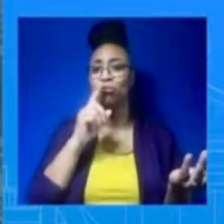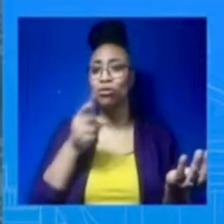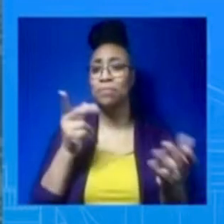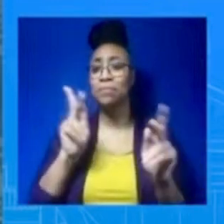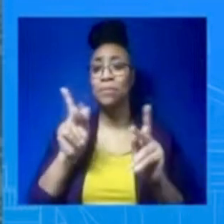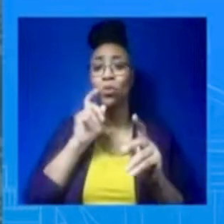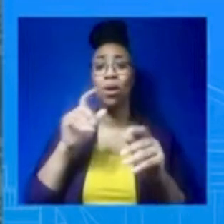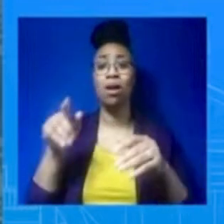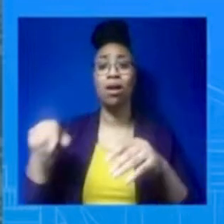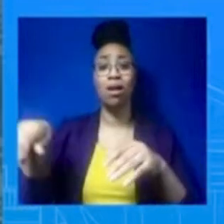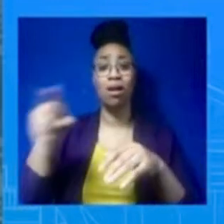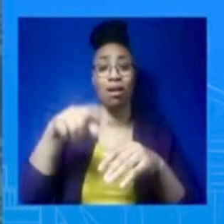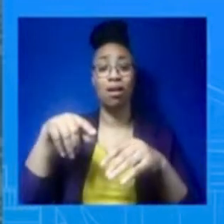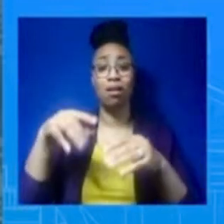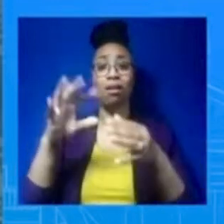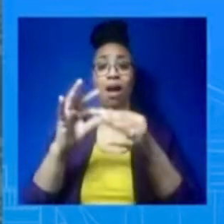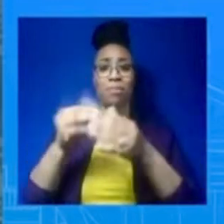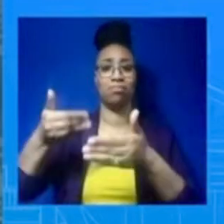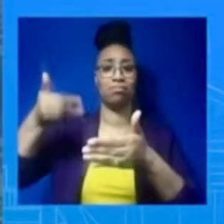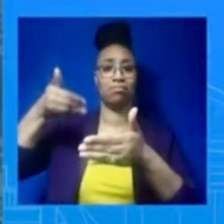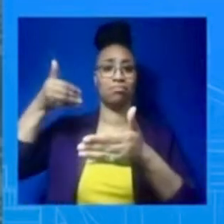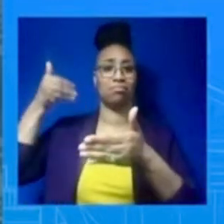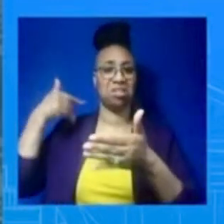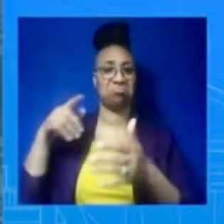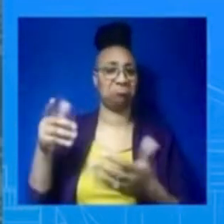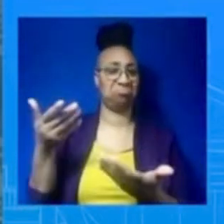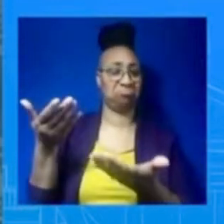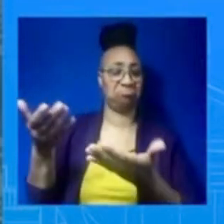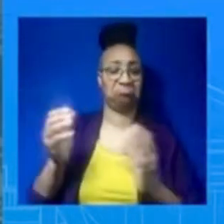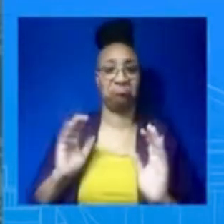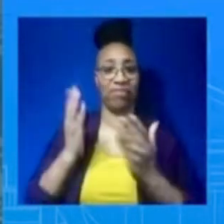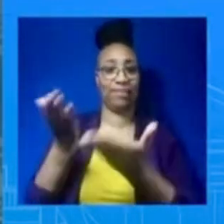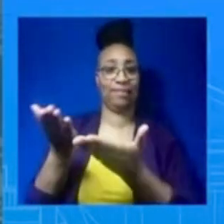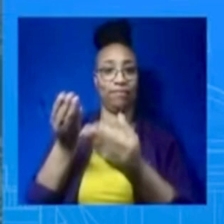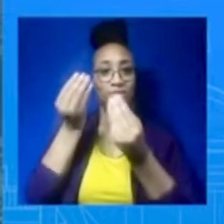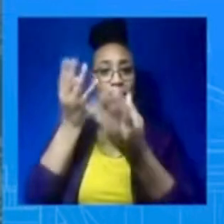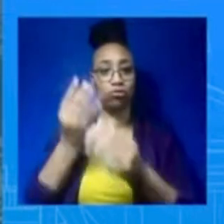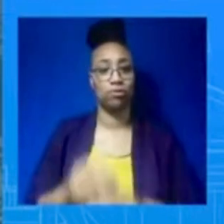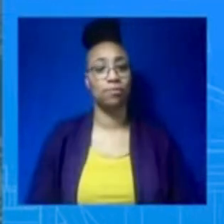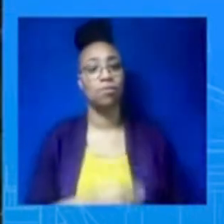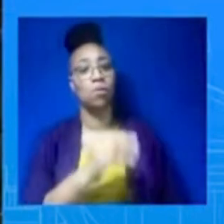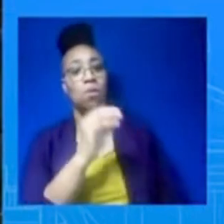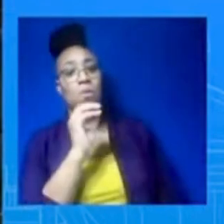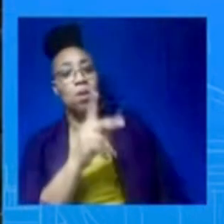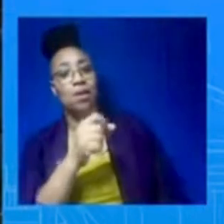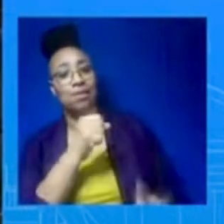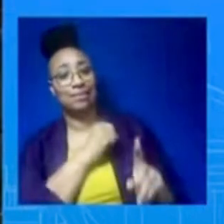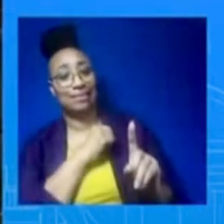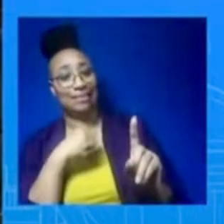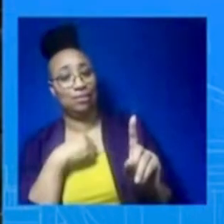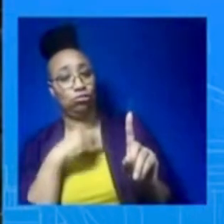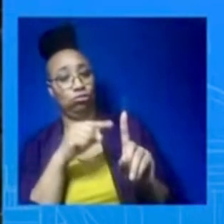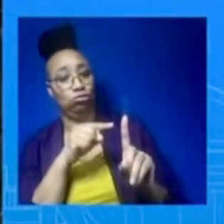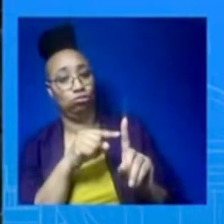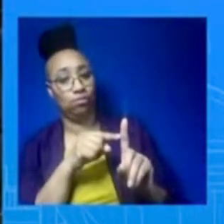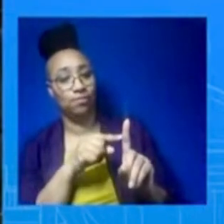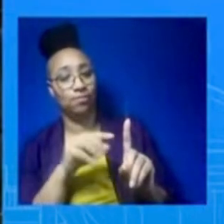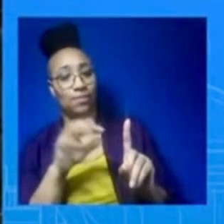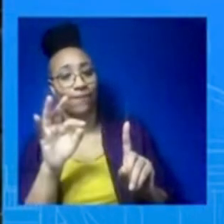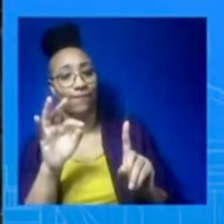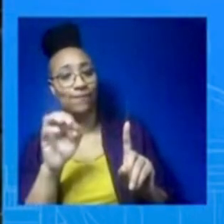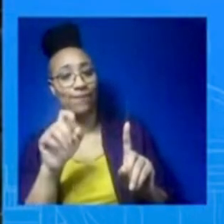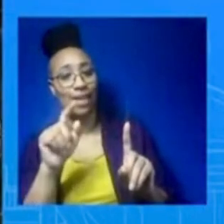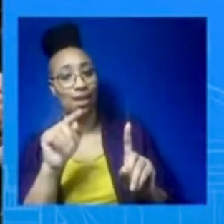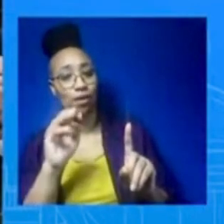Thank you. Regarding Senator Fetterman, while the President was at Walter Reed yesterday, did he by any chance seize